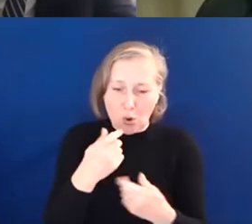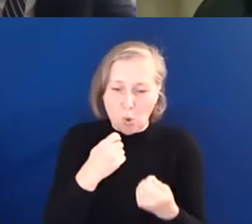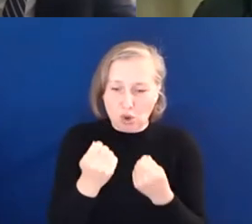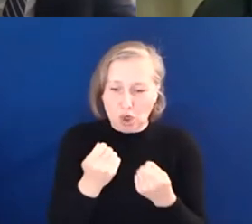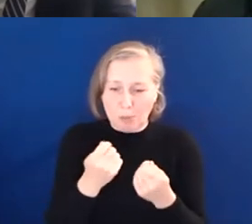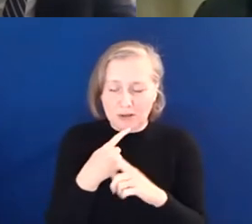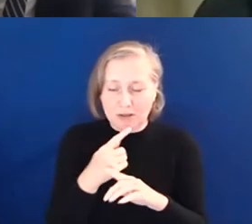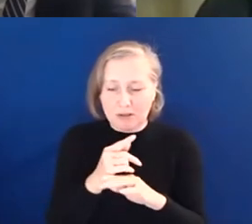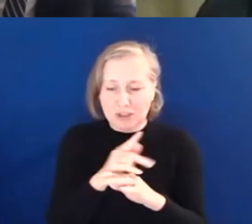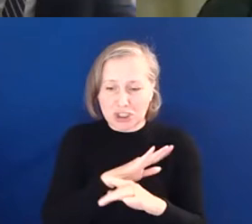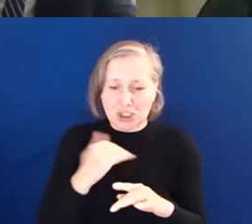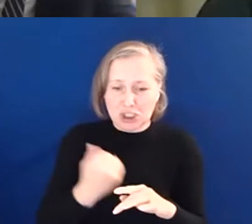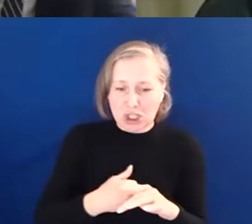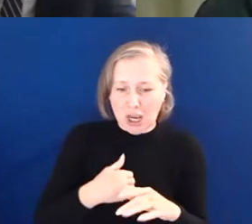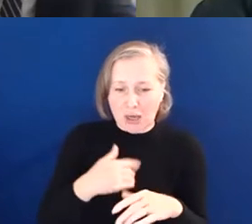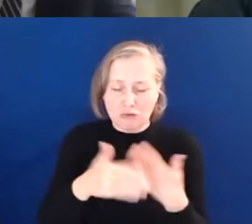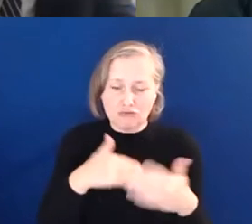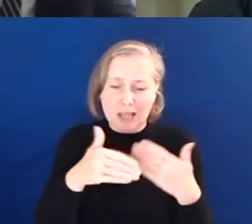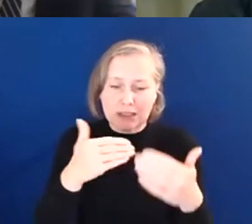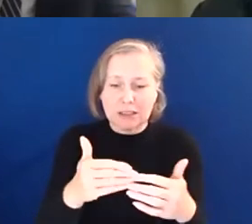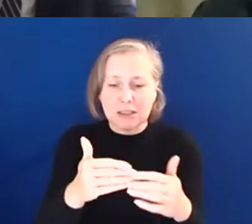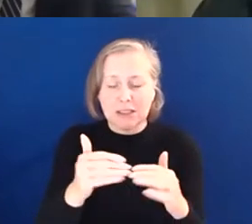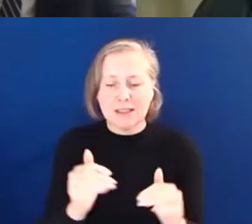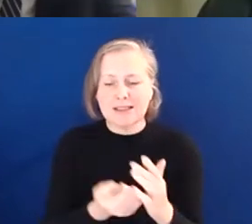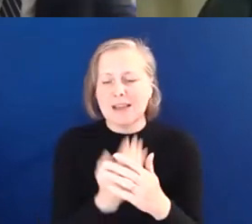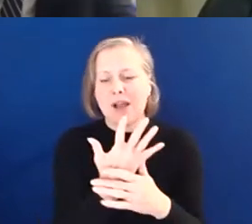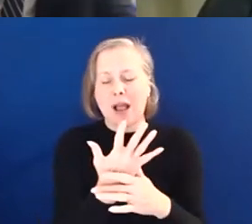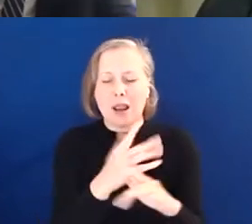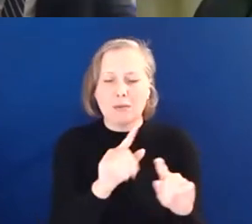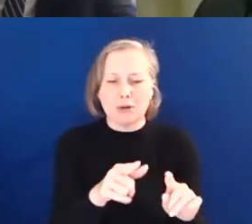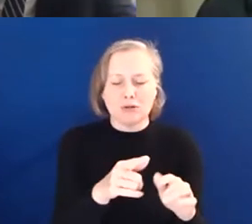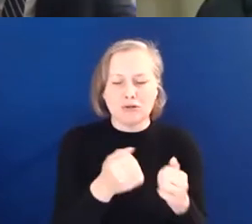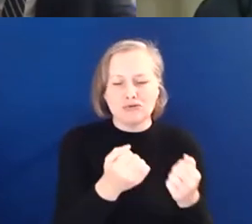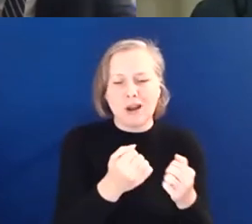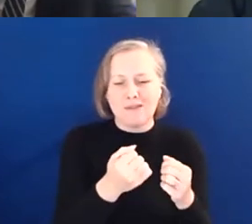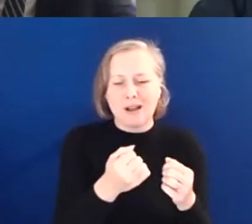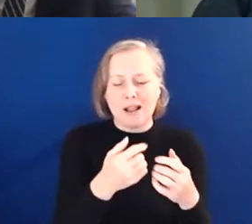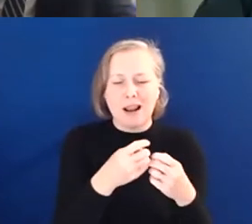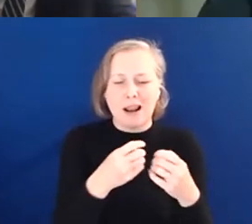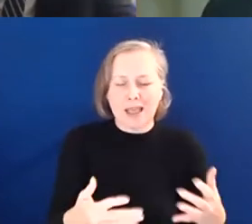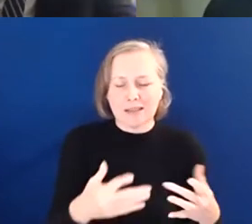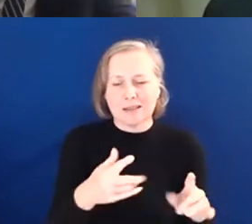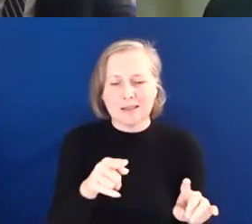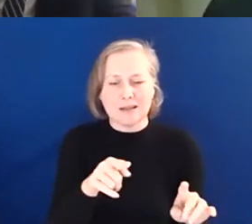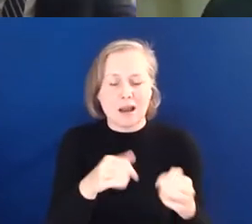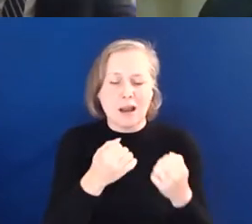China Race to Develop the Driverless Car After an Accident in 2012 Left Him Legally Blind.